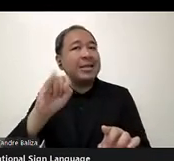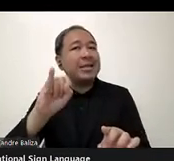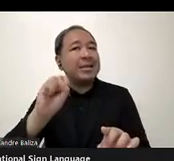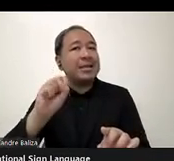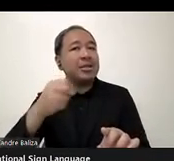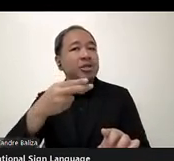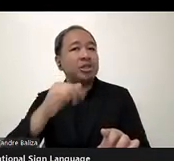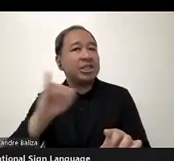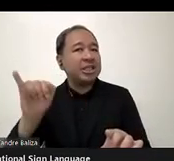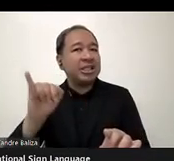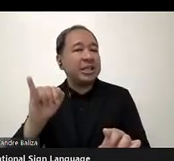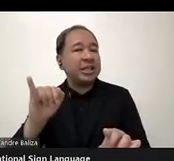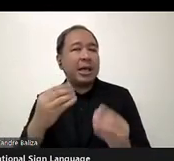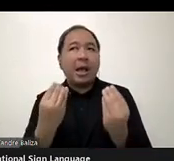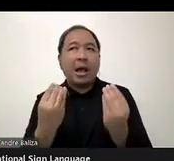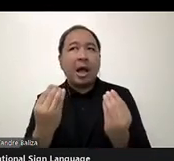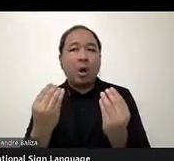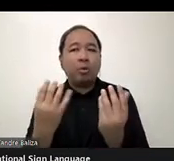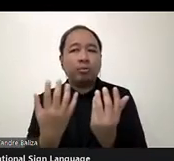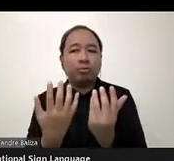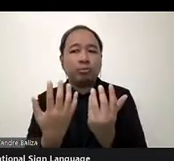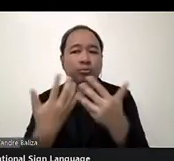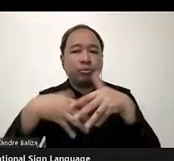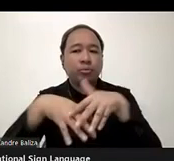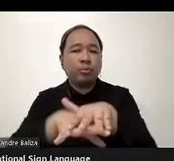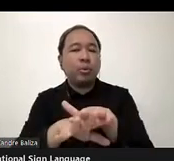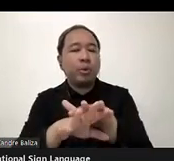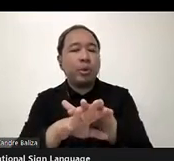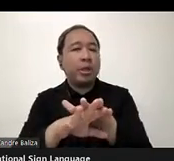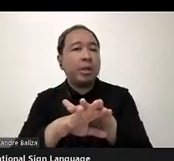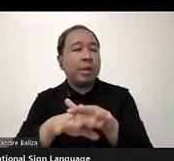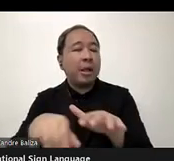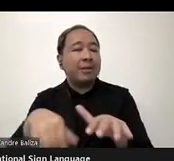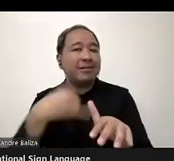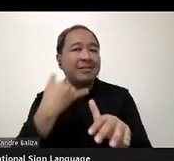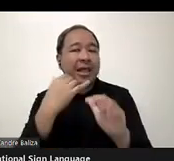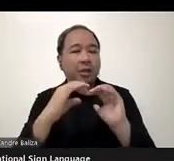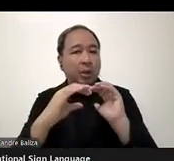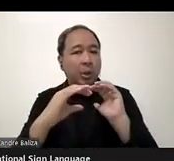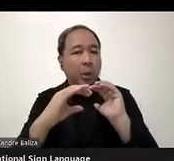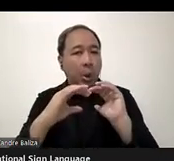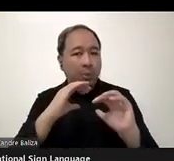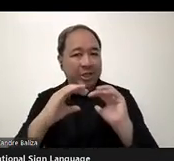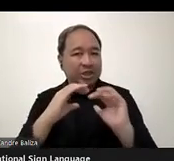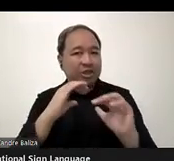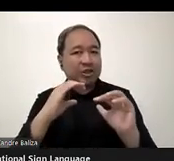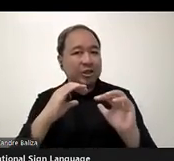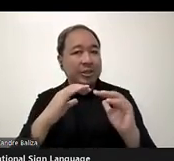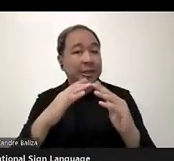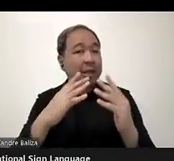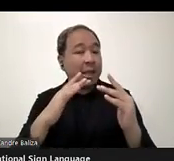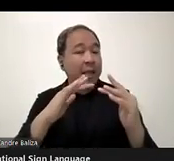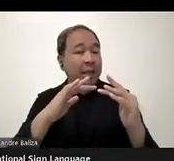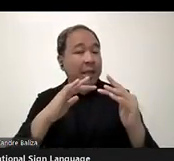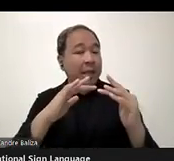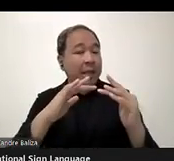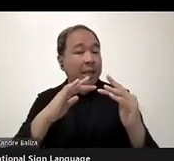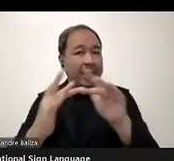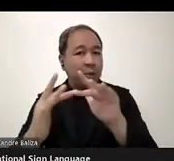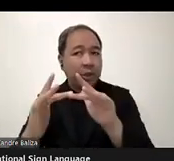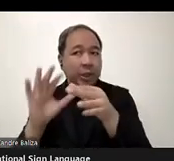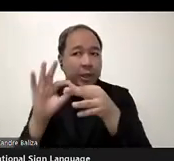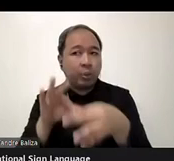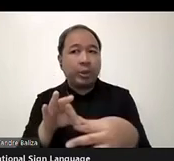the telecommunication, uh, networks, uh, with the, the web and internet.